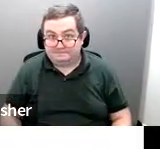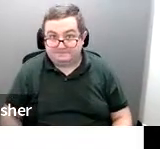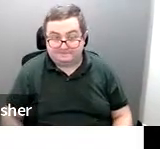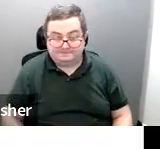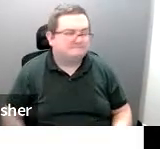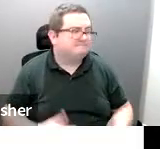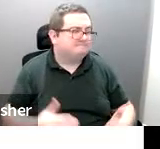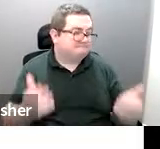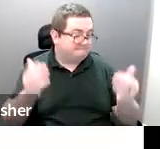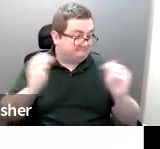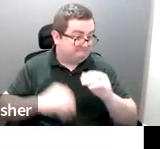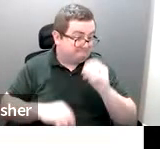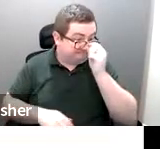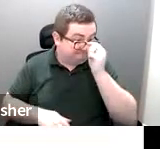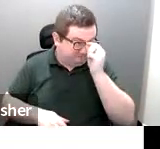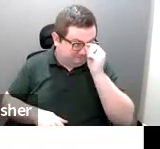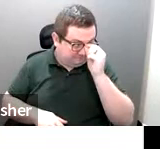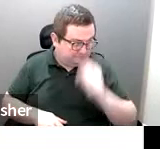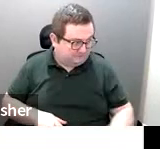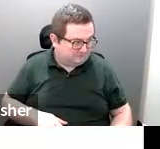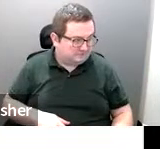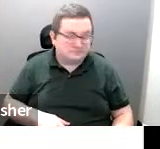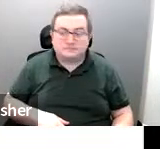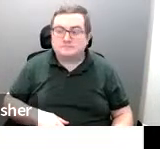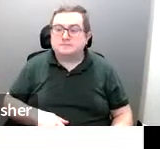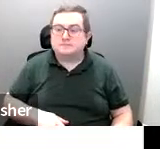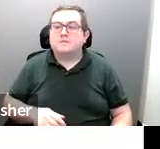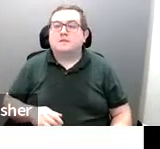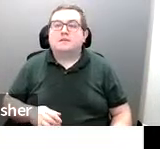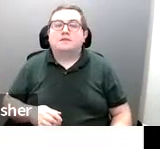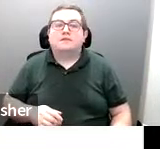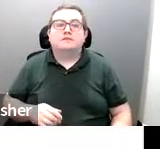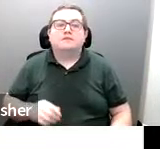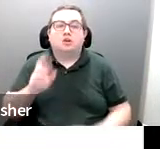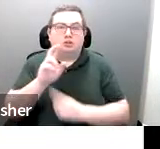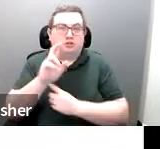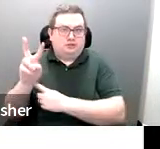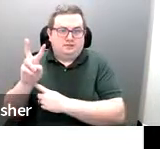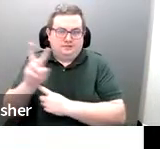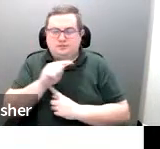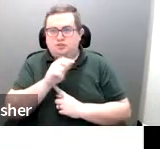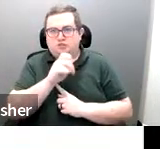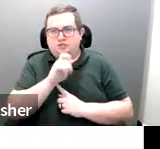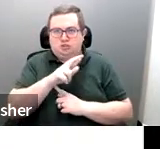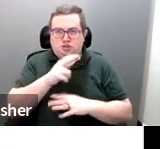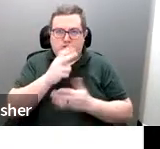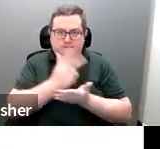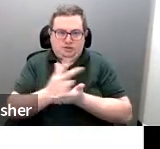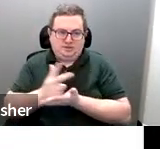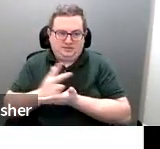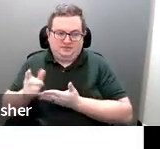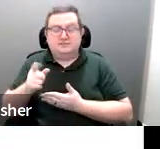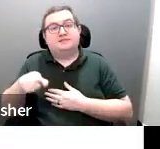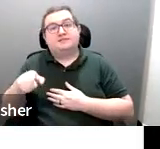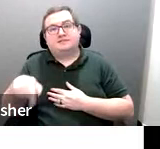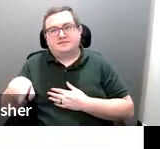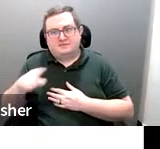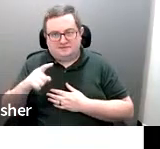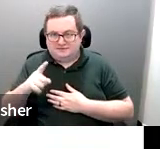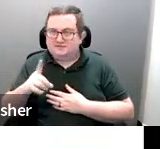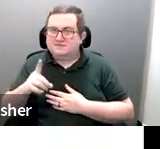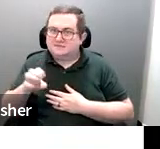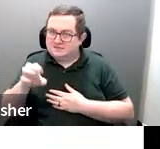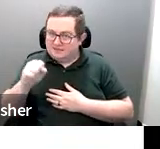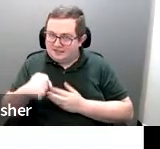Next slide. RV and trailer parking. RV and trailer parking does need to be